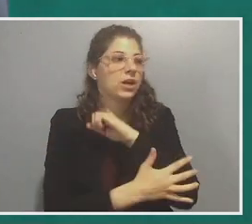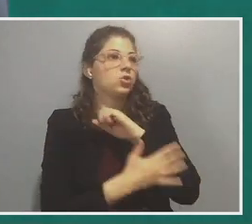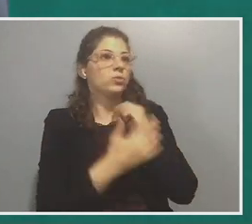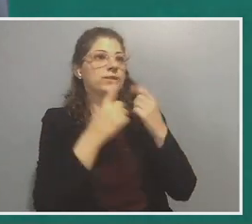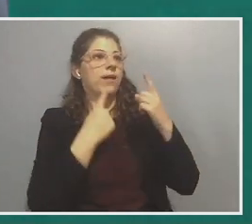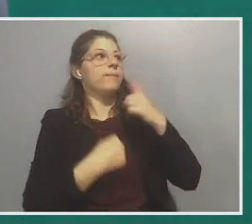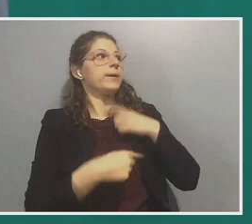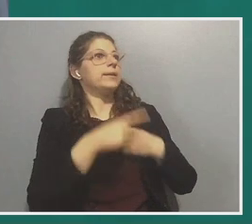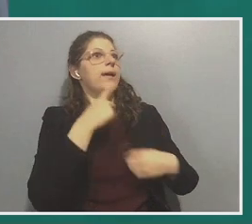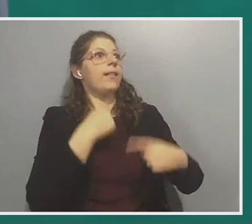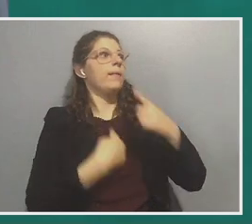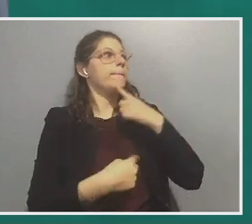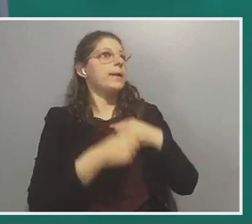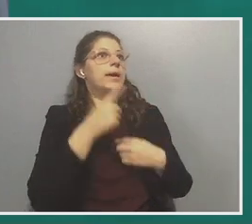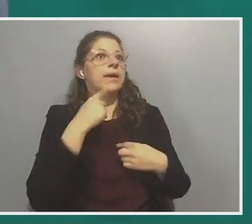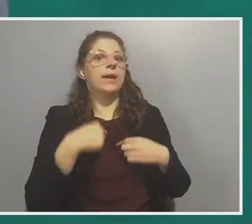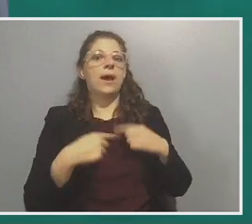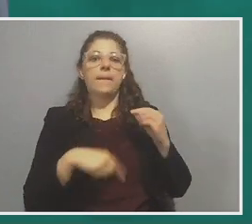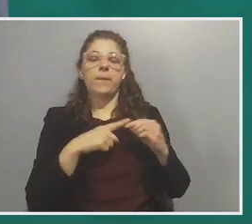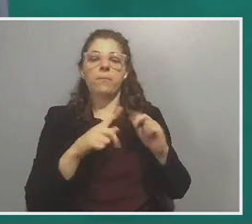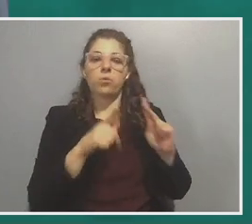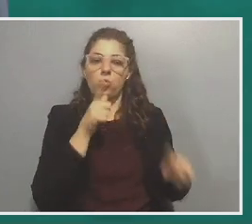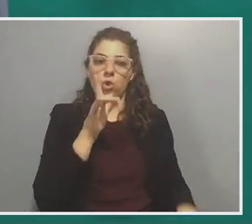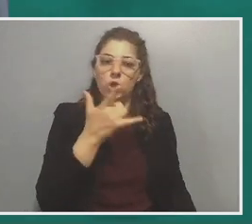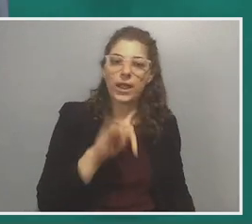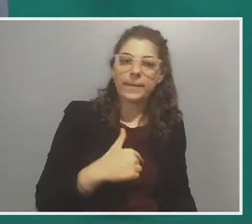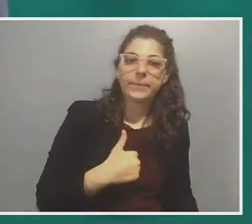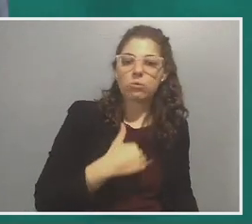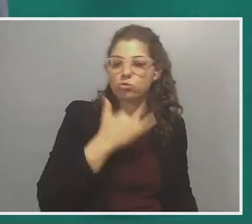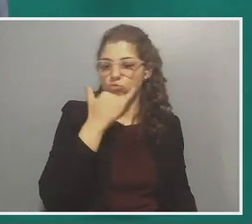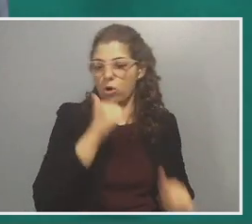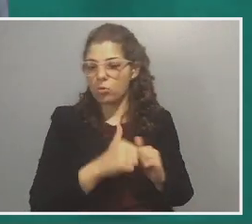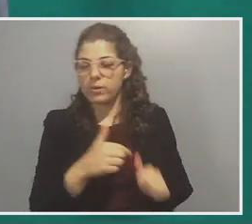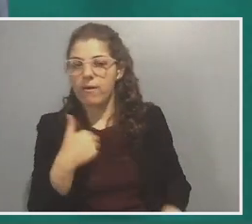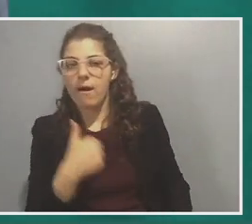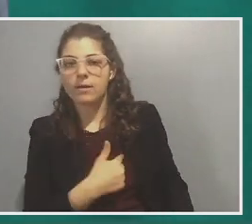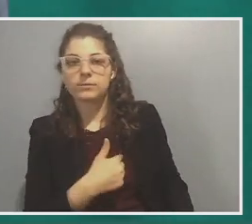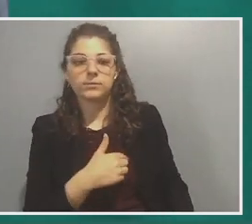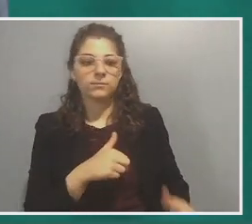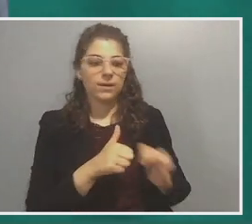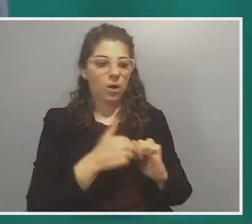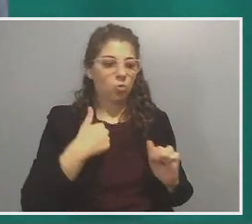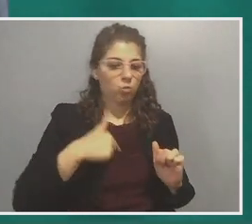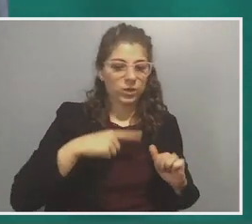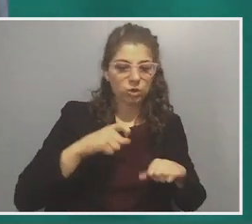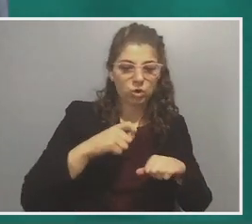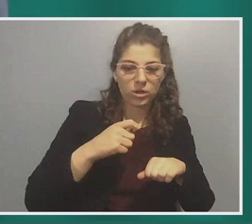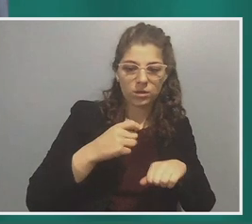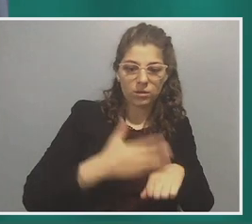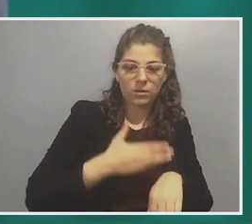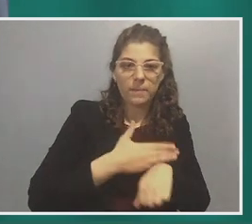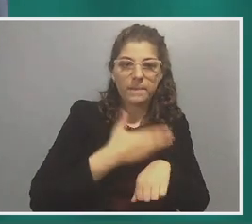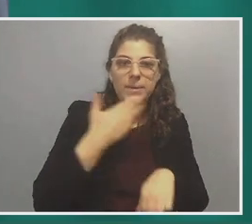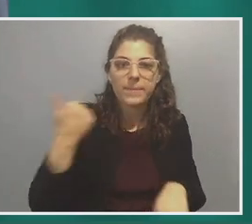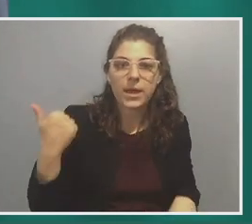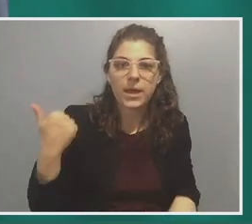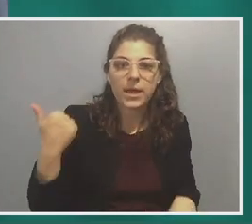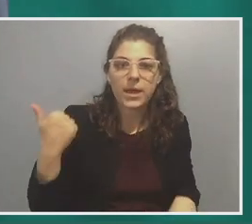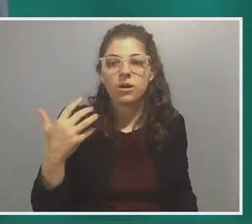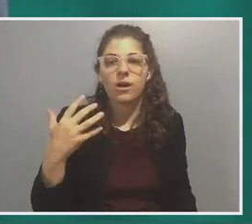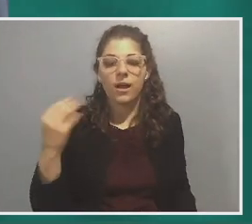many things about people who looked like me and what was wrong with us and what we were, how we should be better. Um, and,